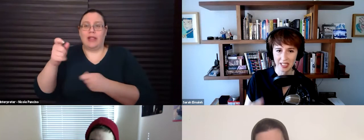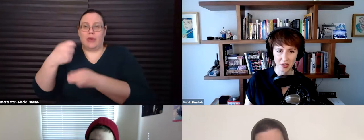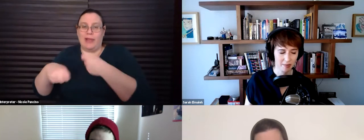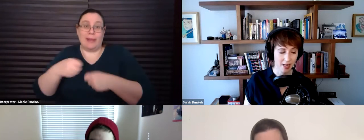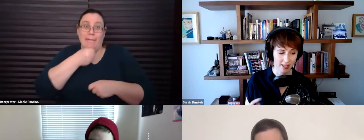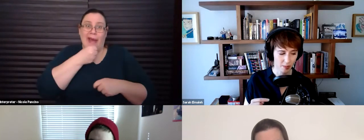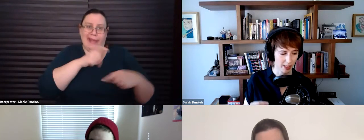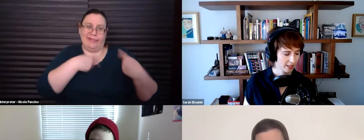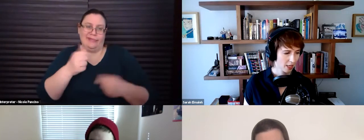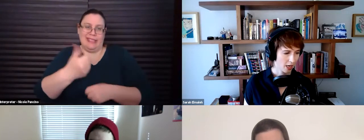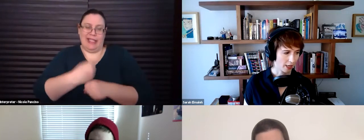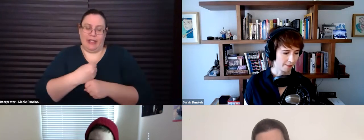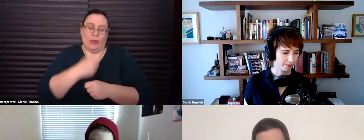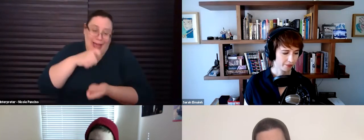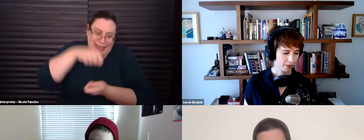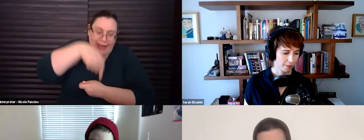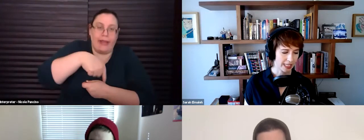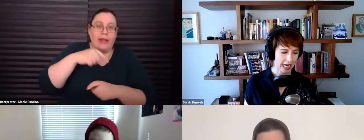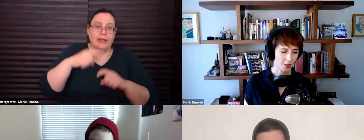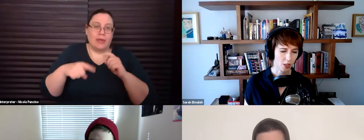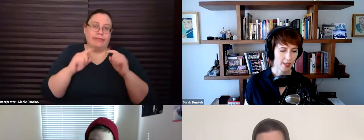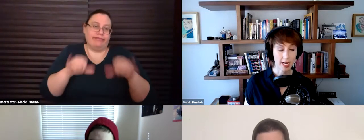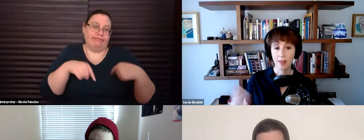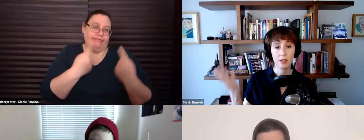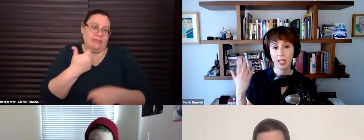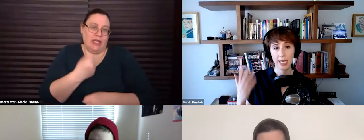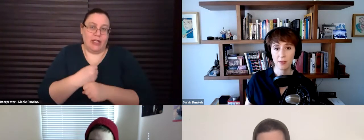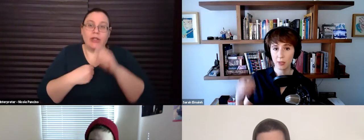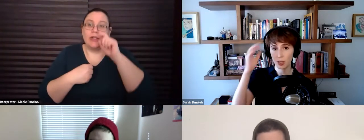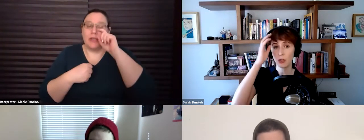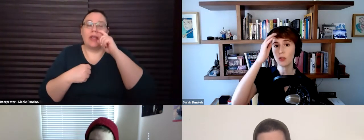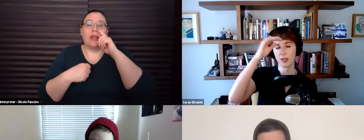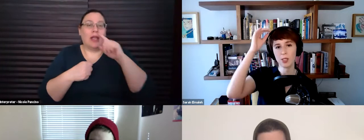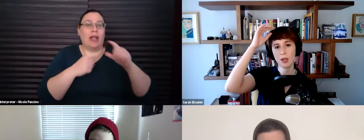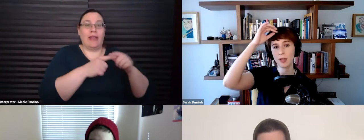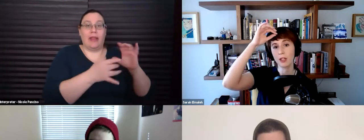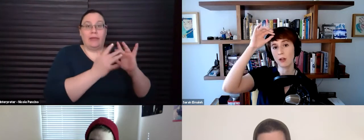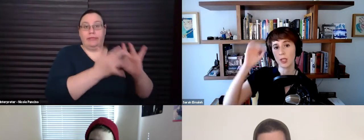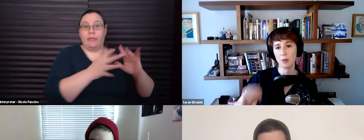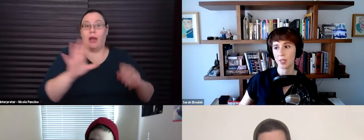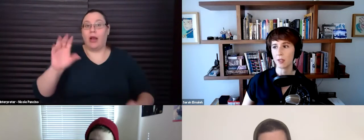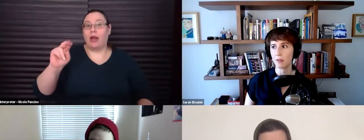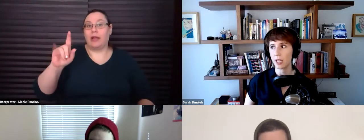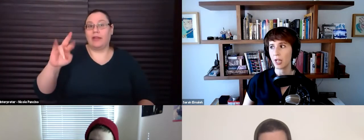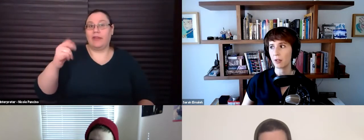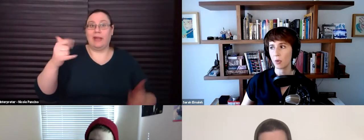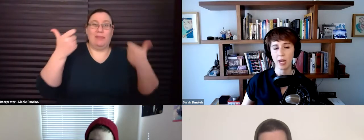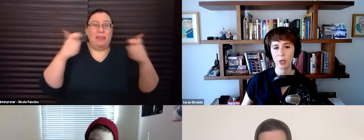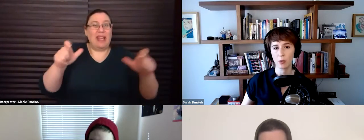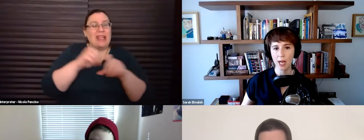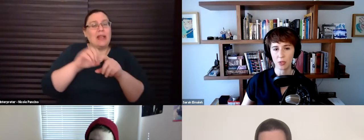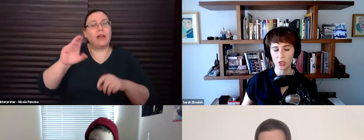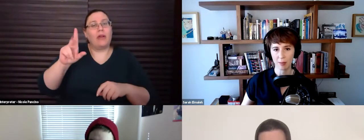for the last 10 years. So not this bit. Um, but yeah, so, and then, and then connectivity was a huge thing. That was another thing in Culver city was that the, the internet